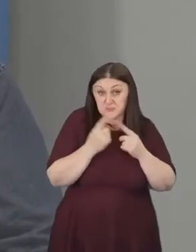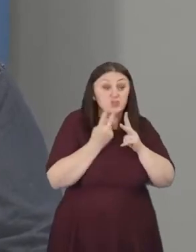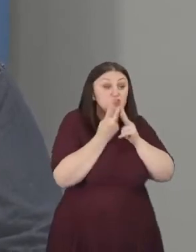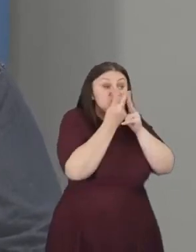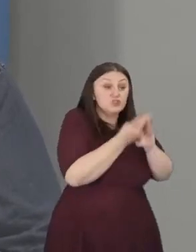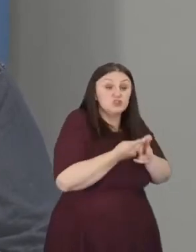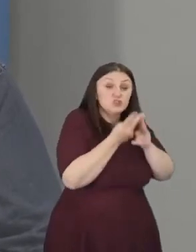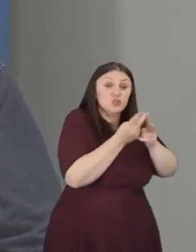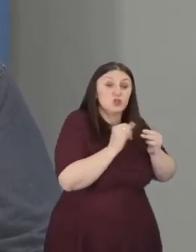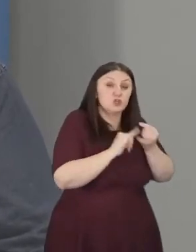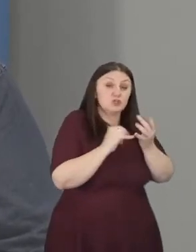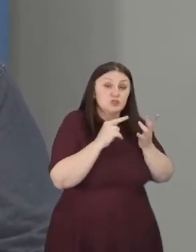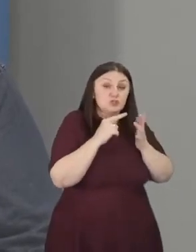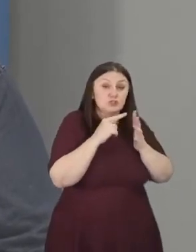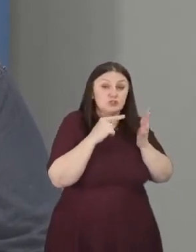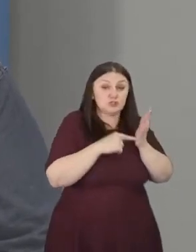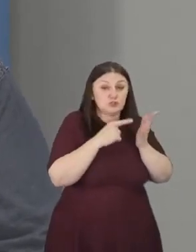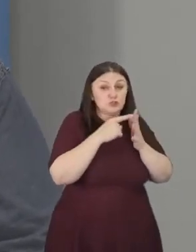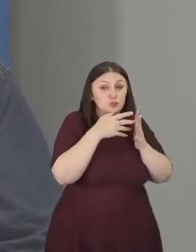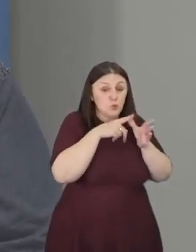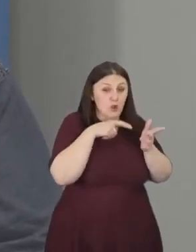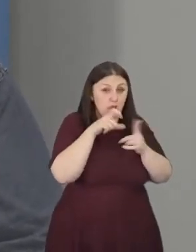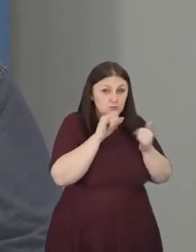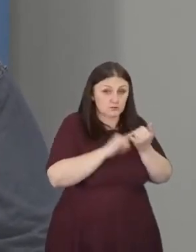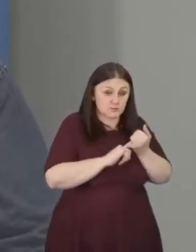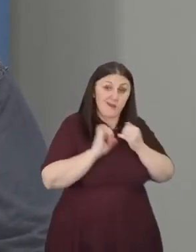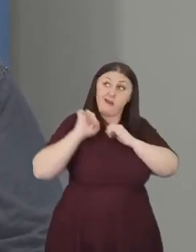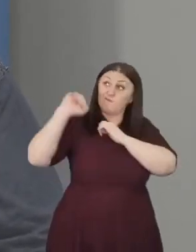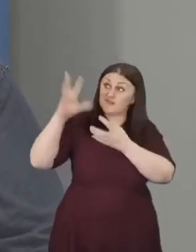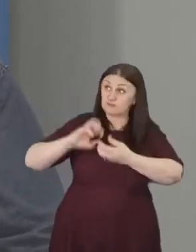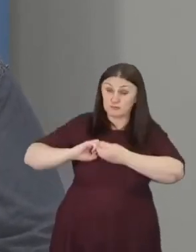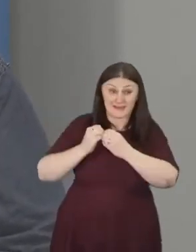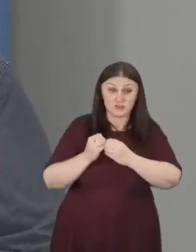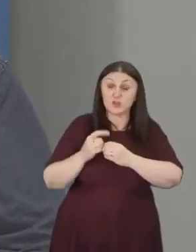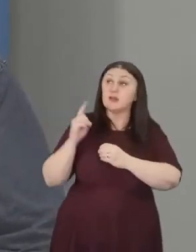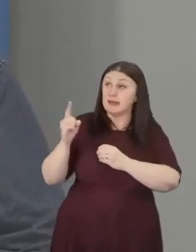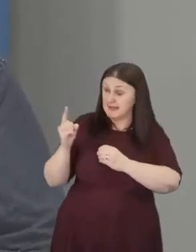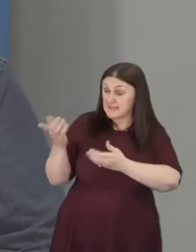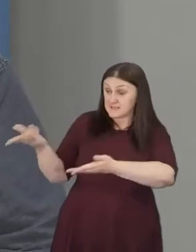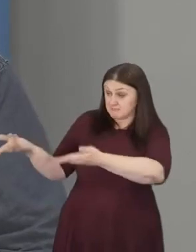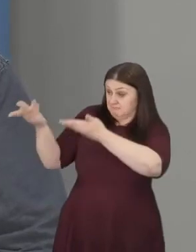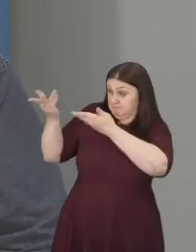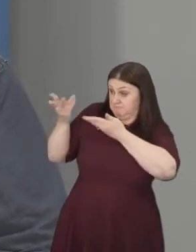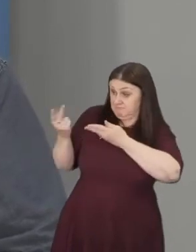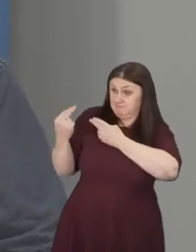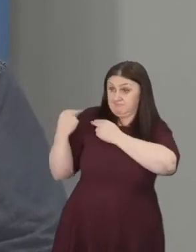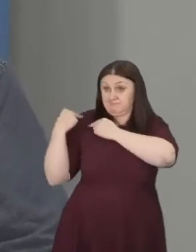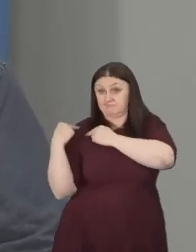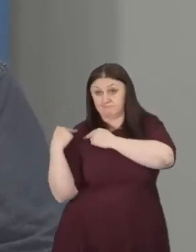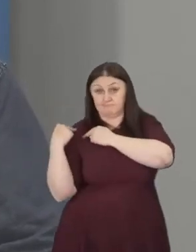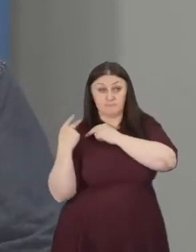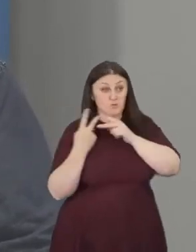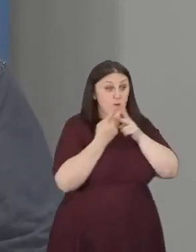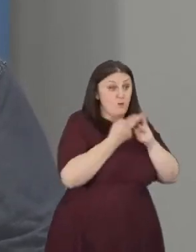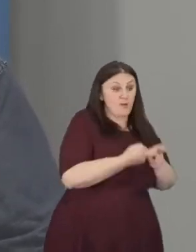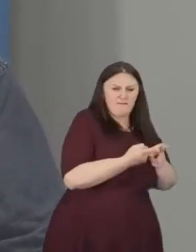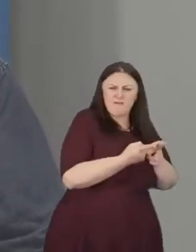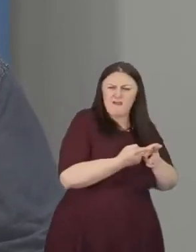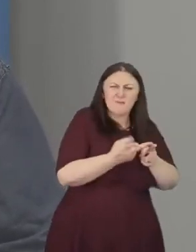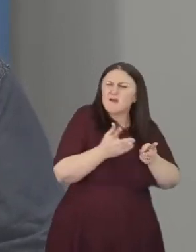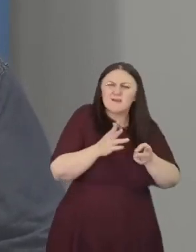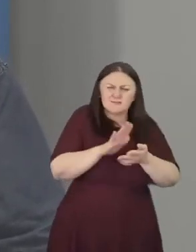of God's creation. He's entrusted it to us to look after, but it's not ours.